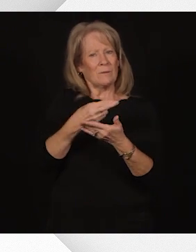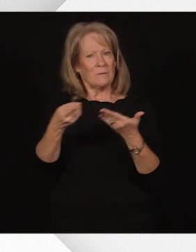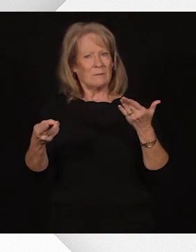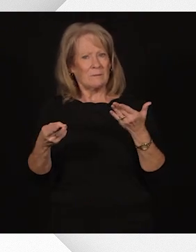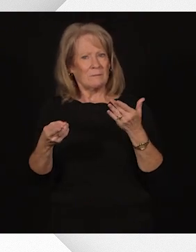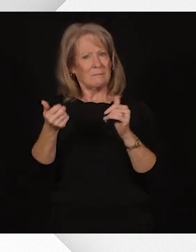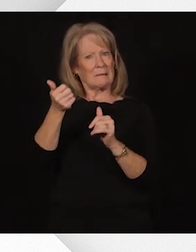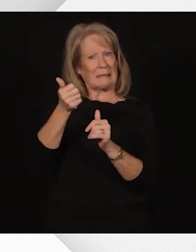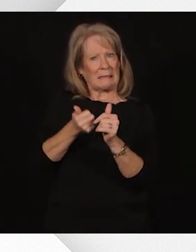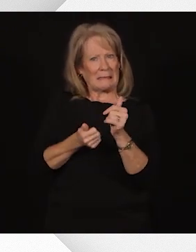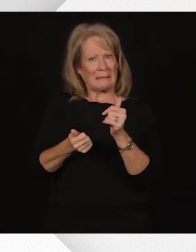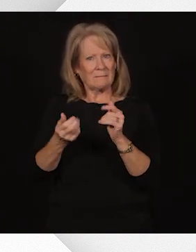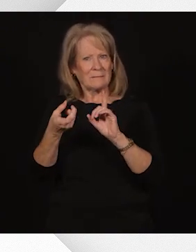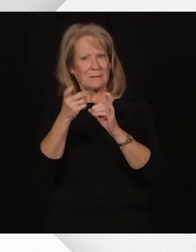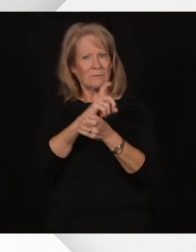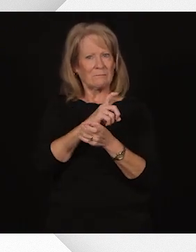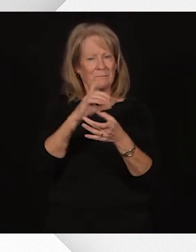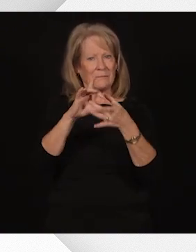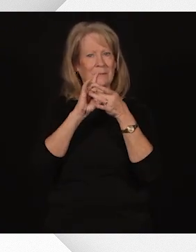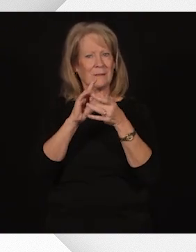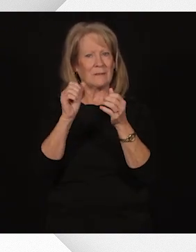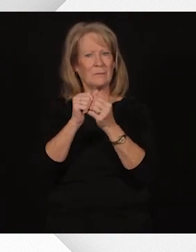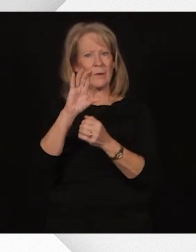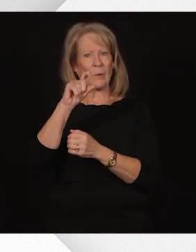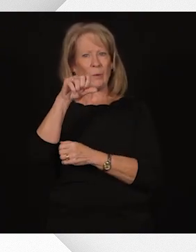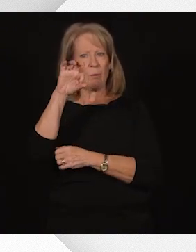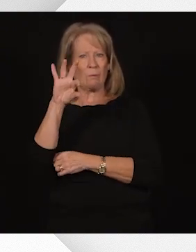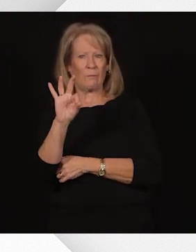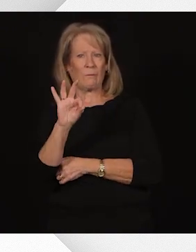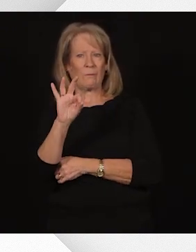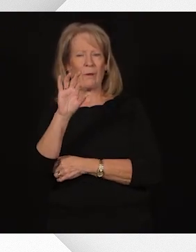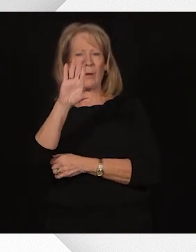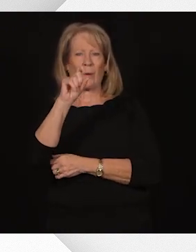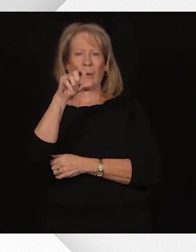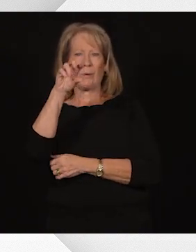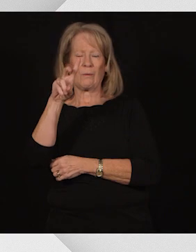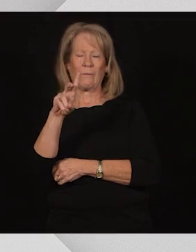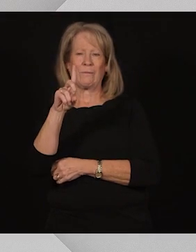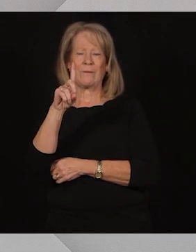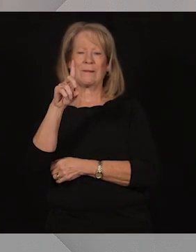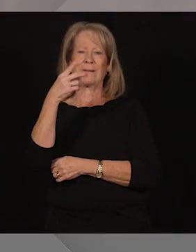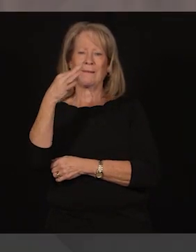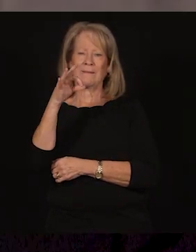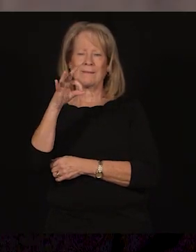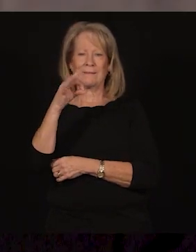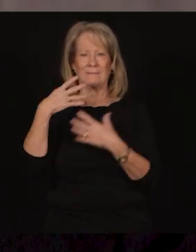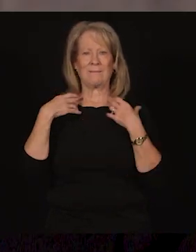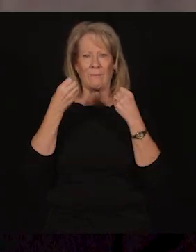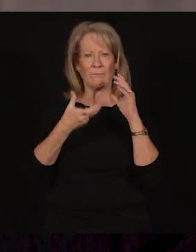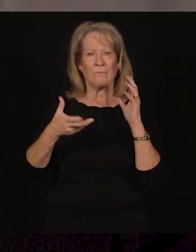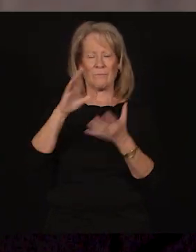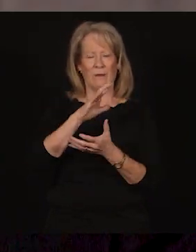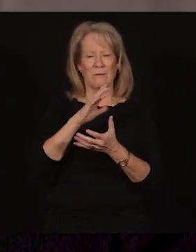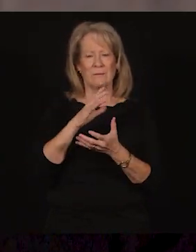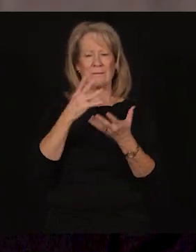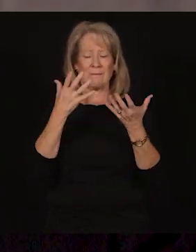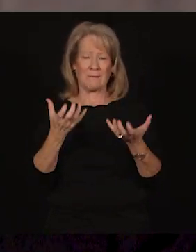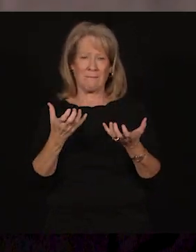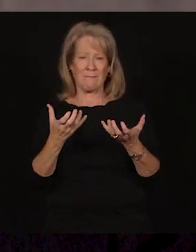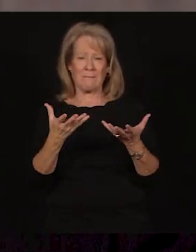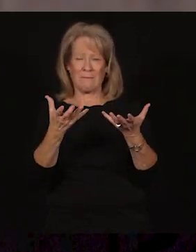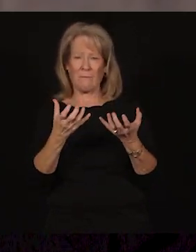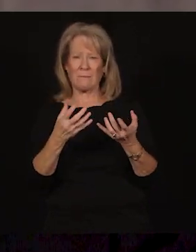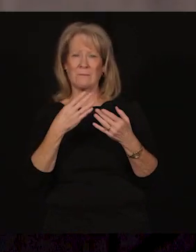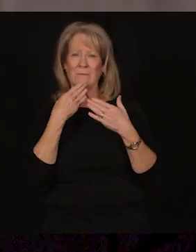and any changes as they relate to the COVID-19 health crisis. As I close, I want to thank you for your continued